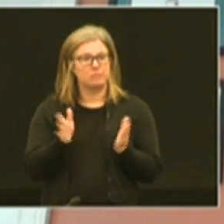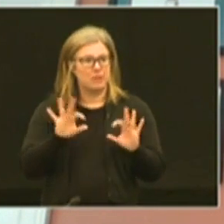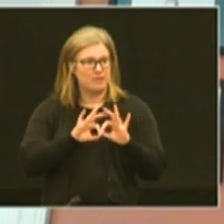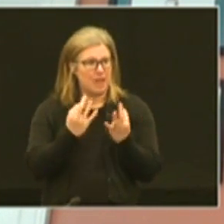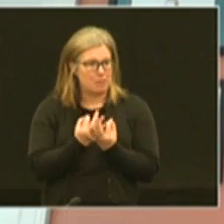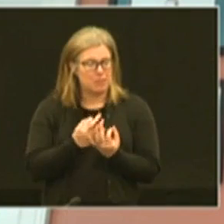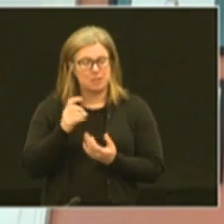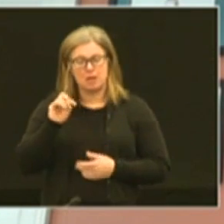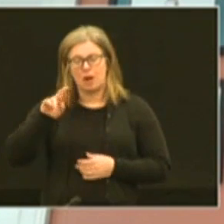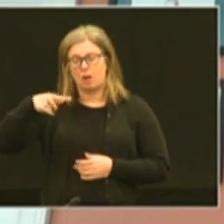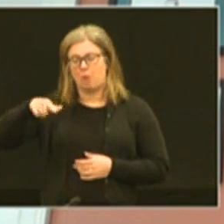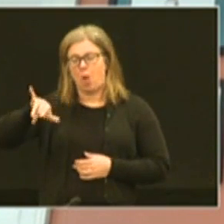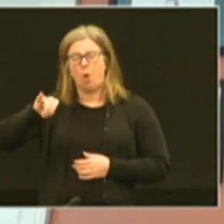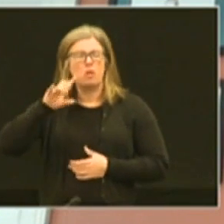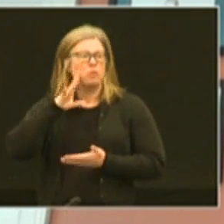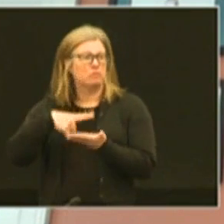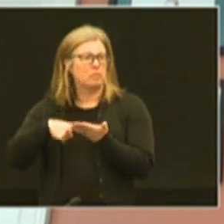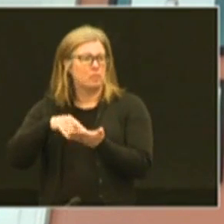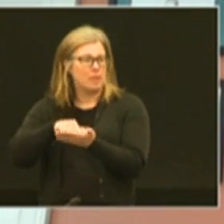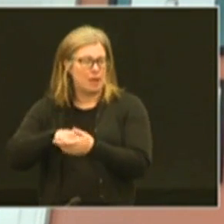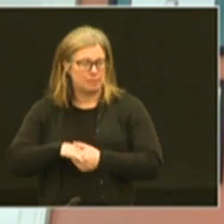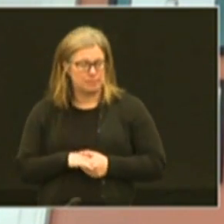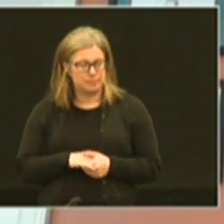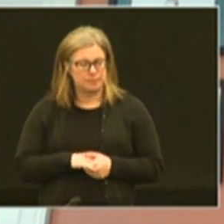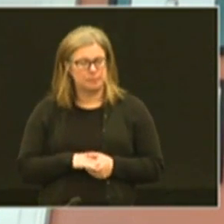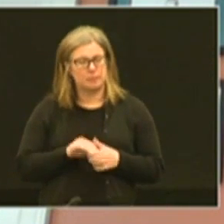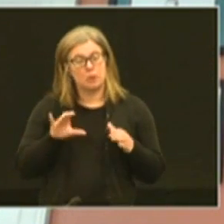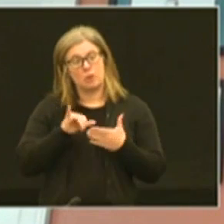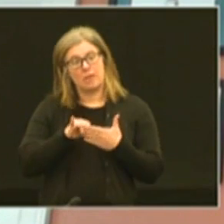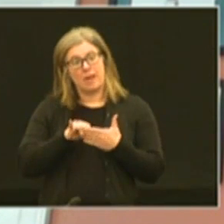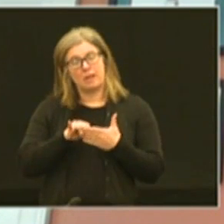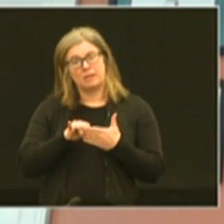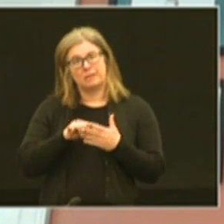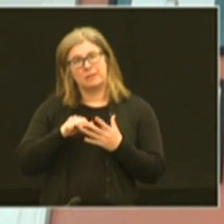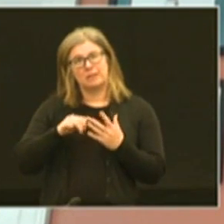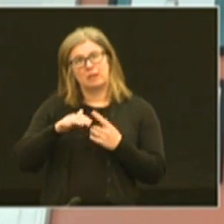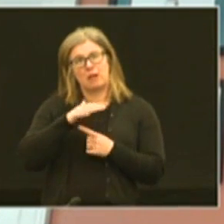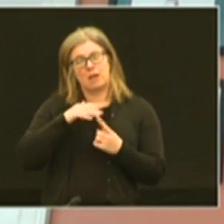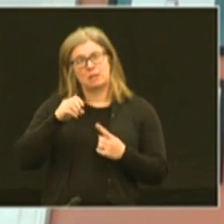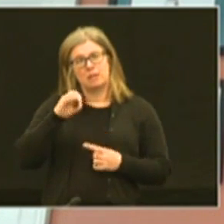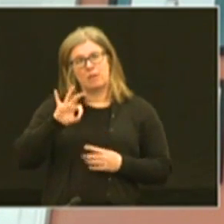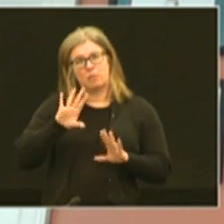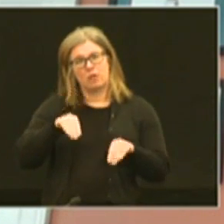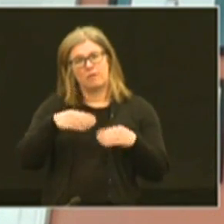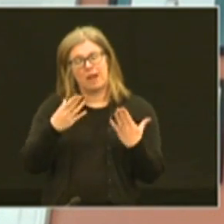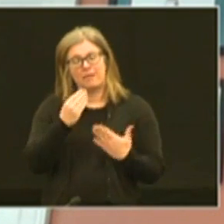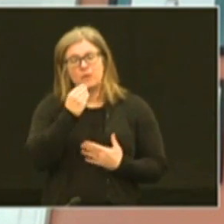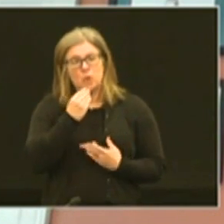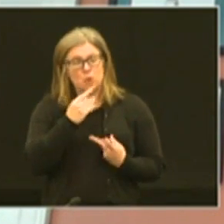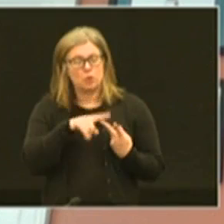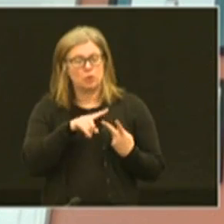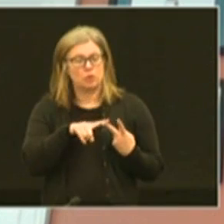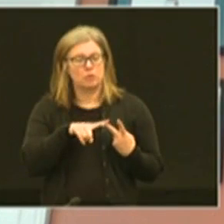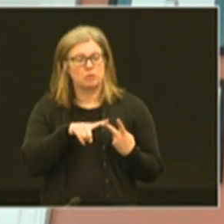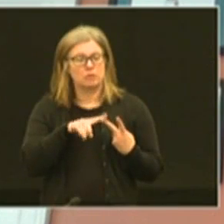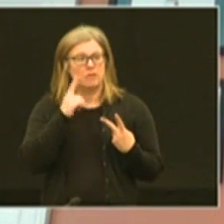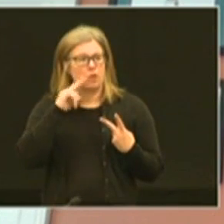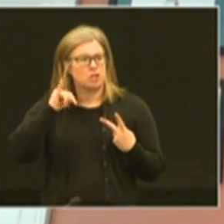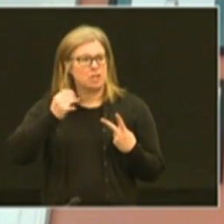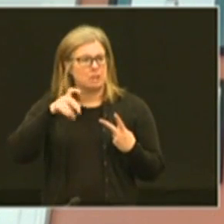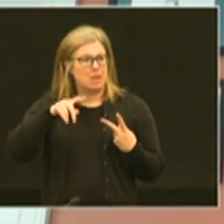families. Dr. Polio will talk about that and they're doing that in the context of providing food for